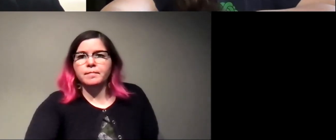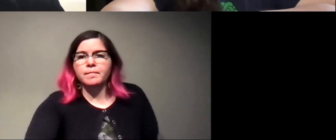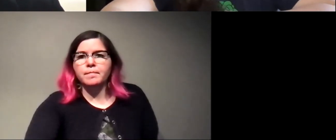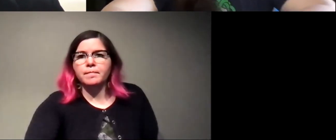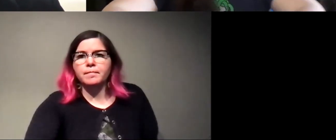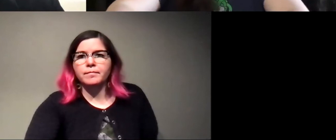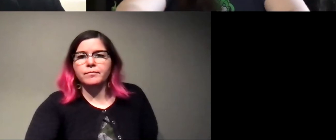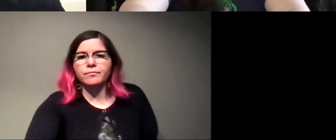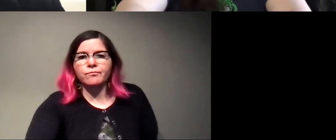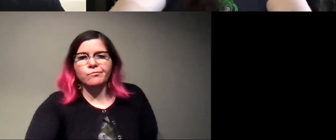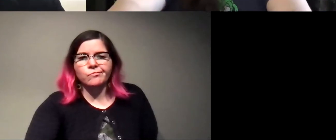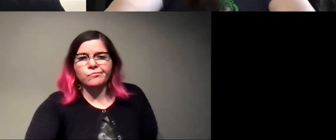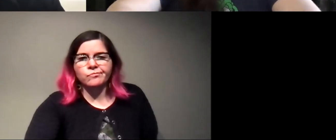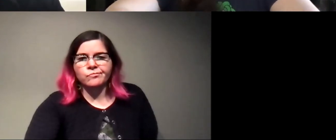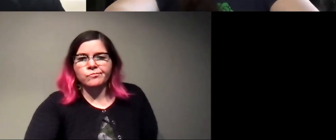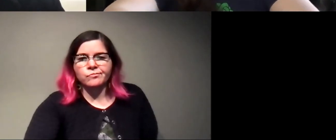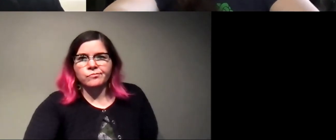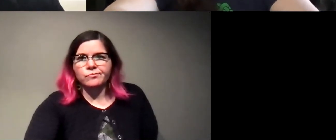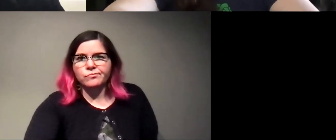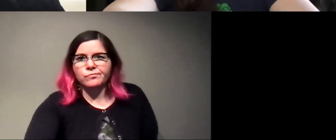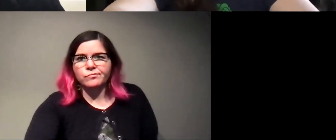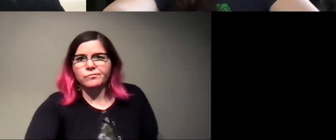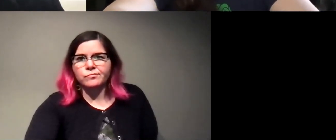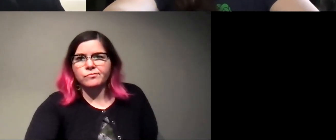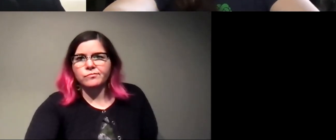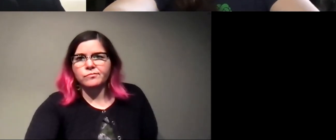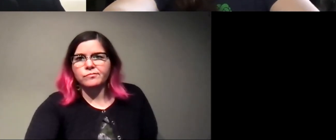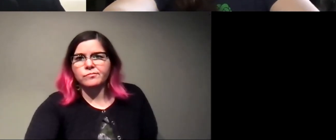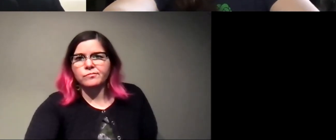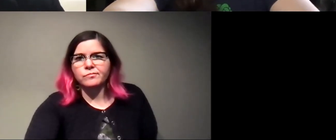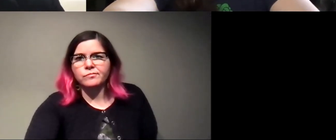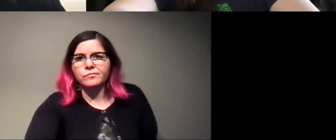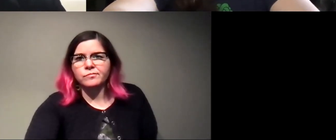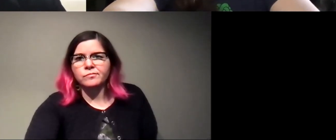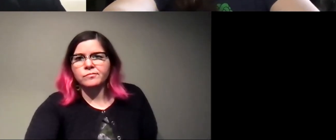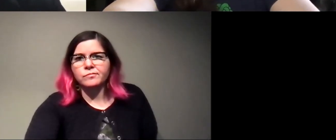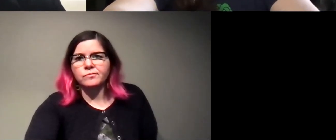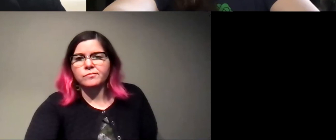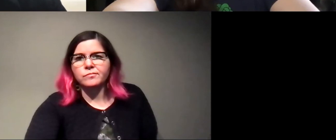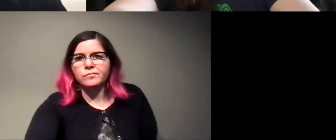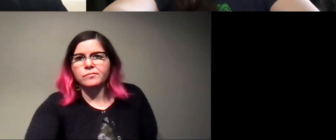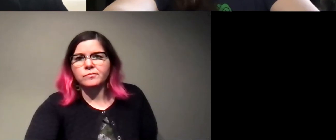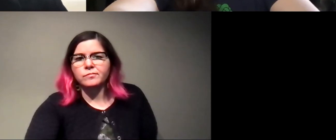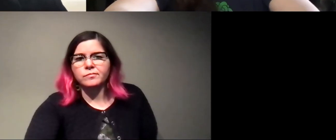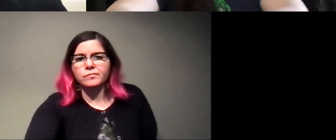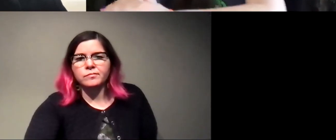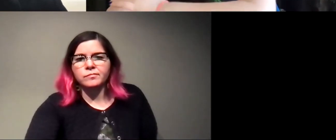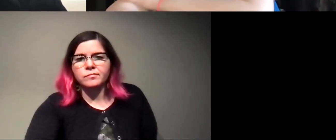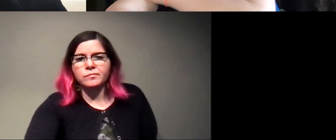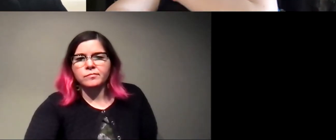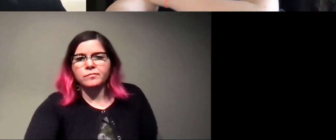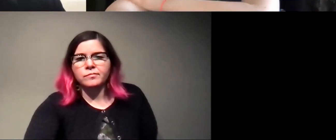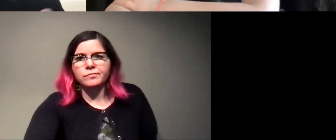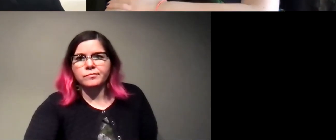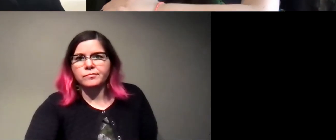see the biting behavior, but the mushroom doesn't grow. And a lot of ants will actually die before they even get to the biting behavior. Um, this might